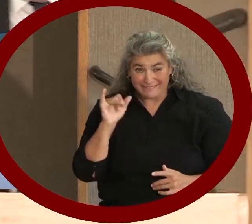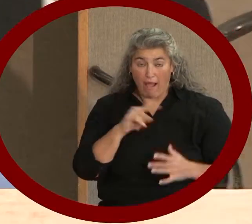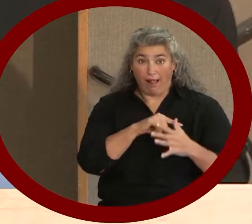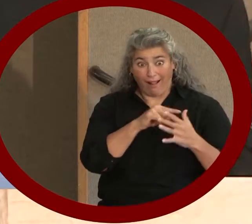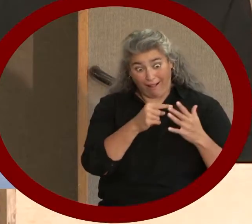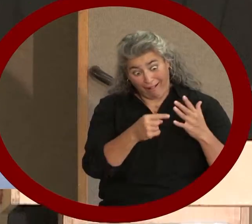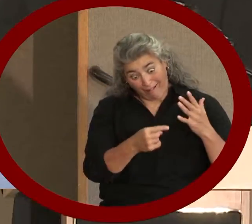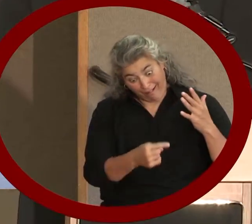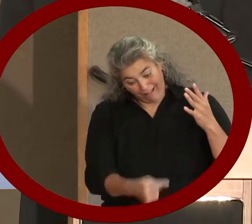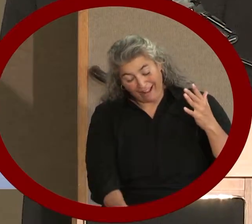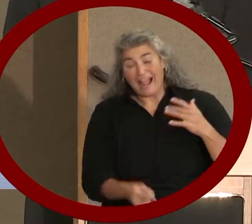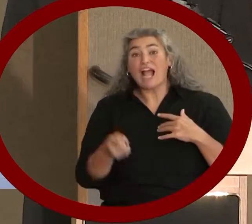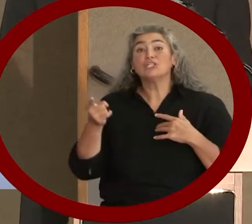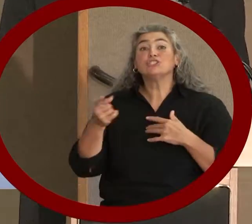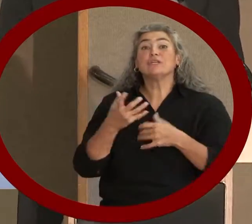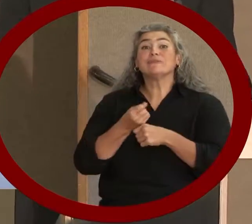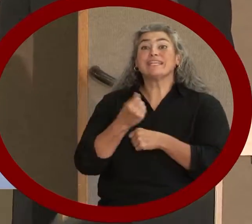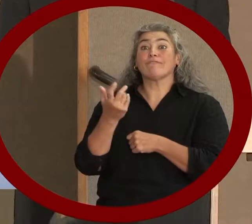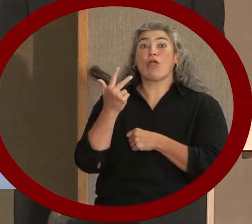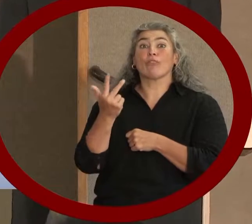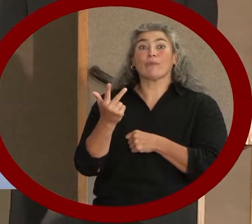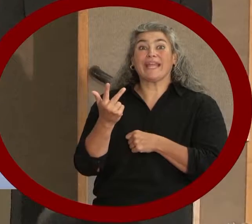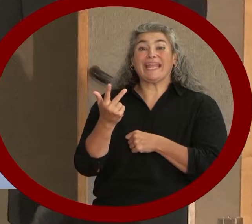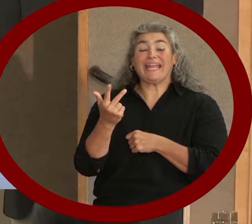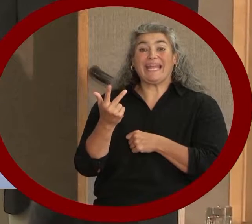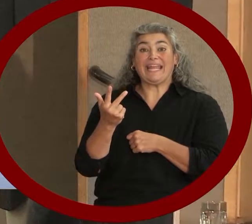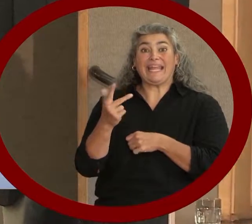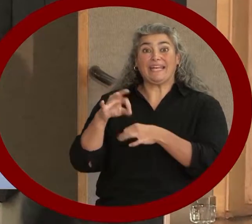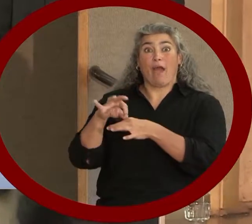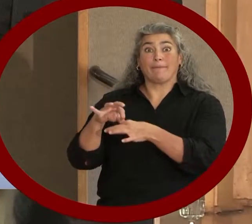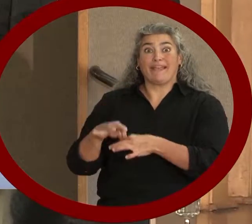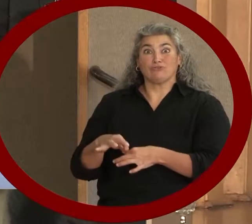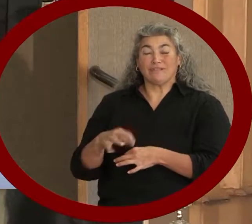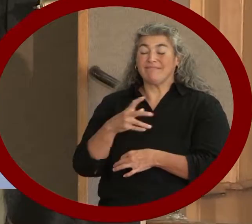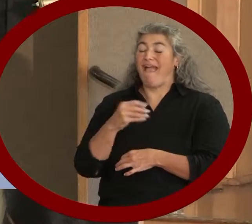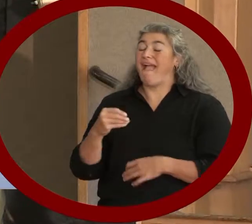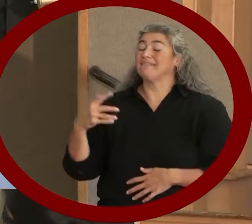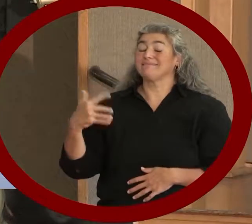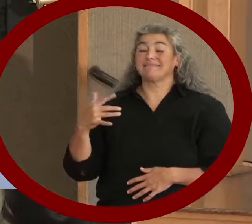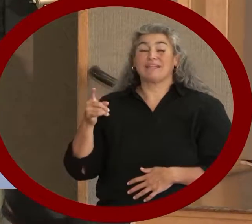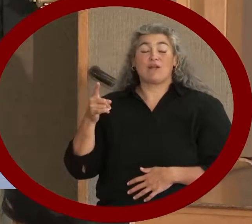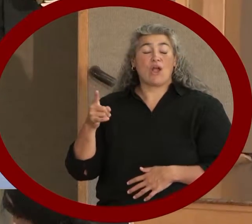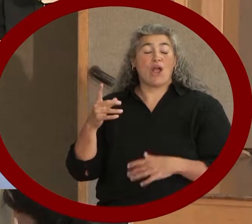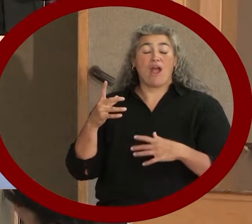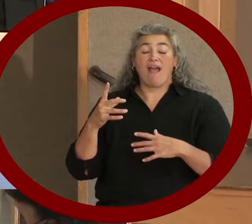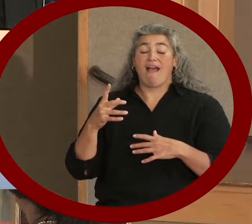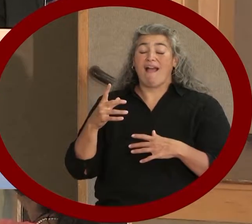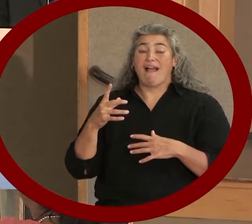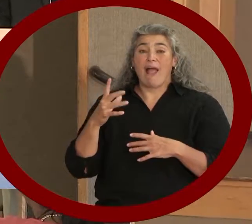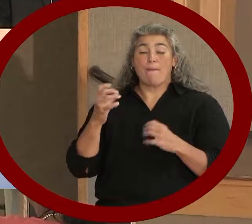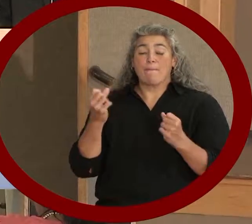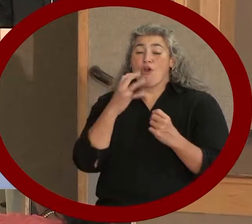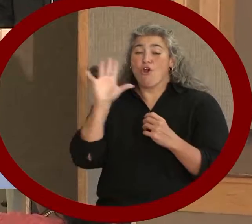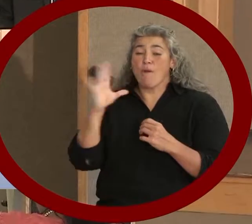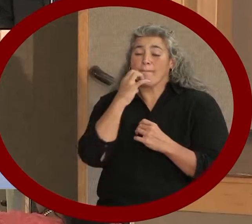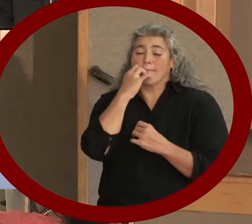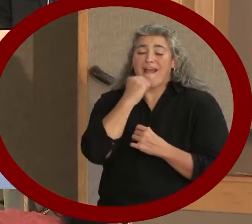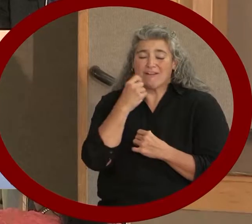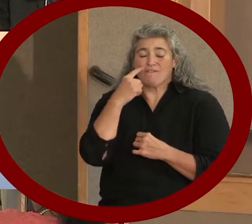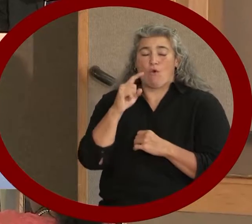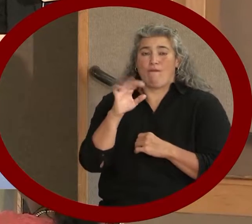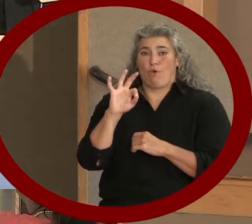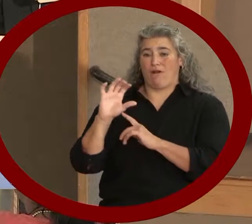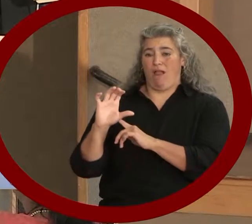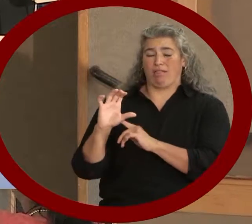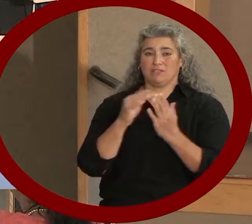Linda received three nominations, and not one ran out of good things to say about her commitment and passion to the Fort Collins community and to